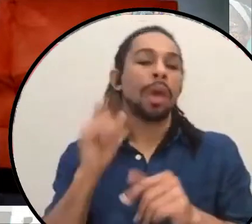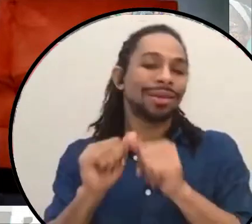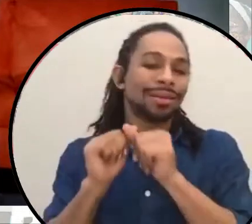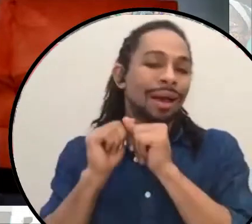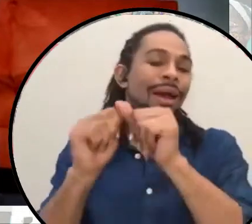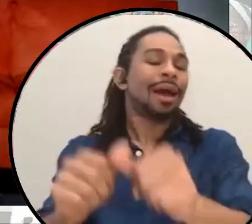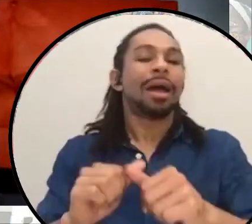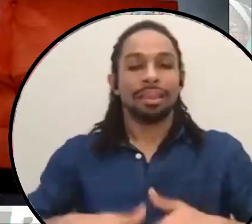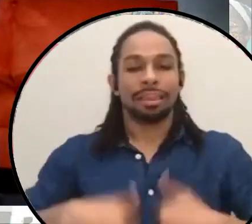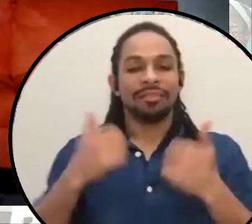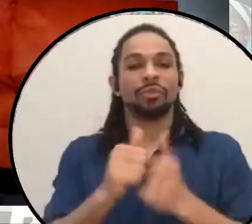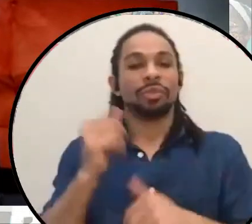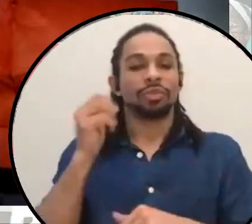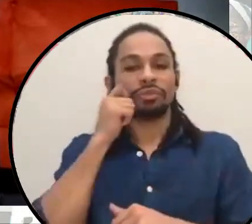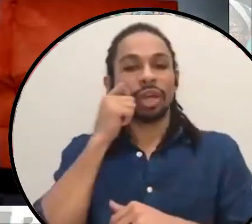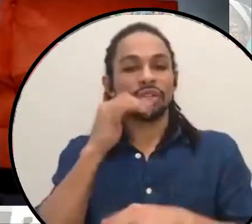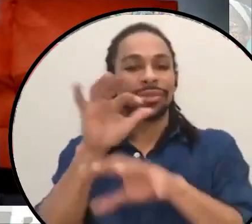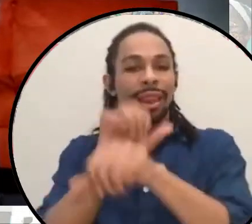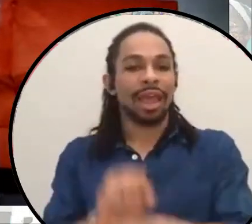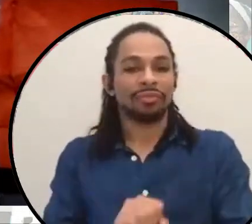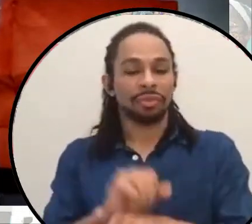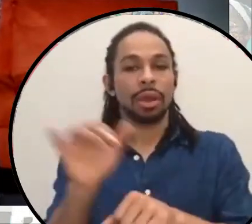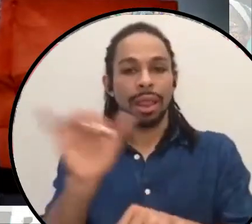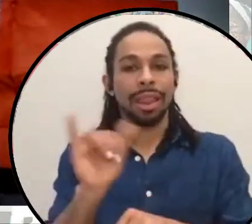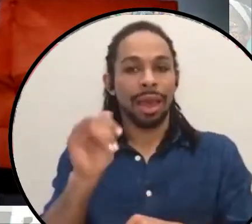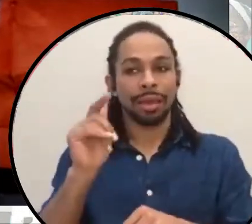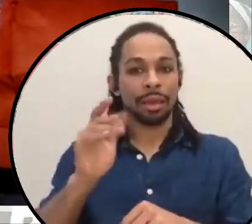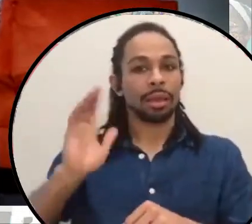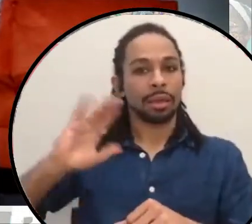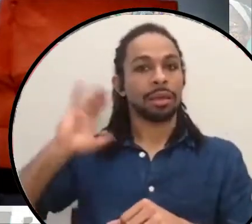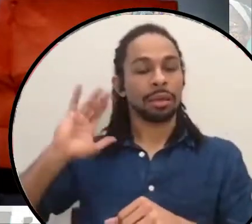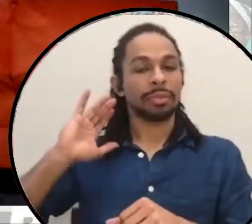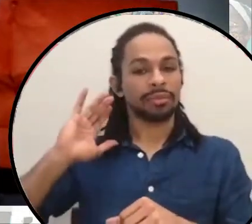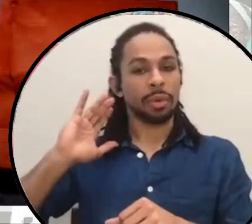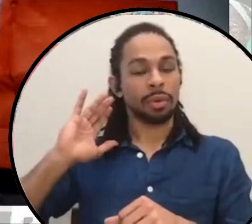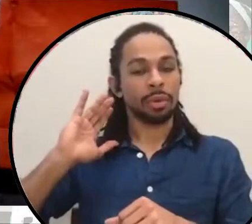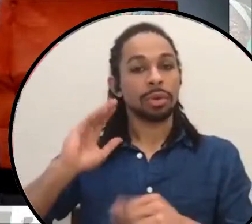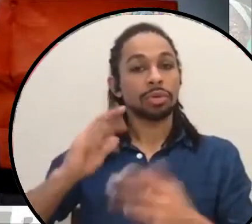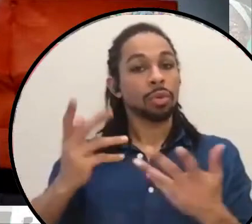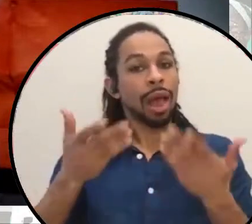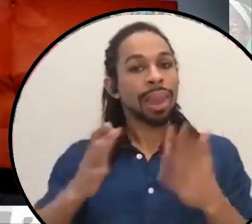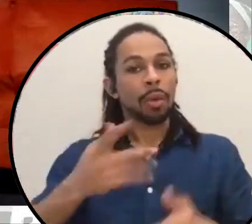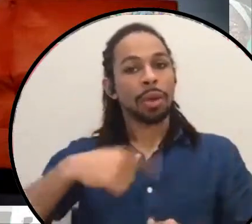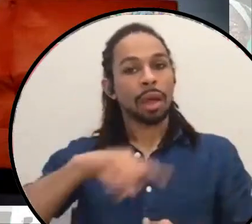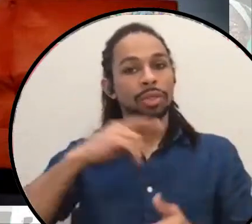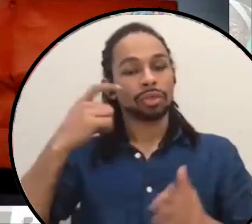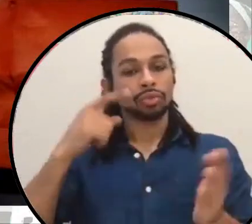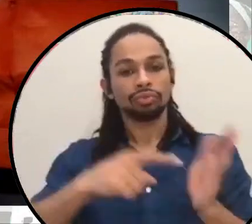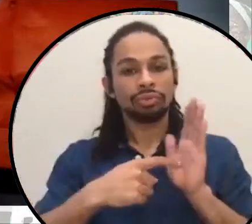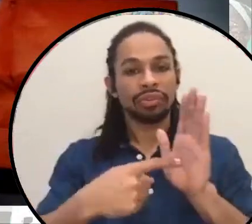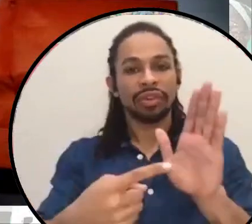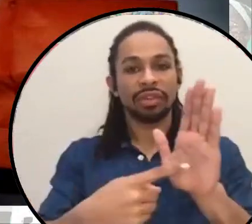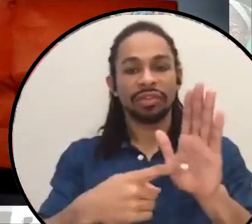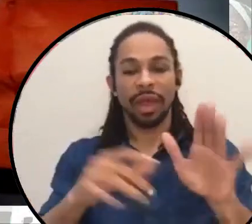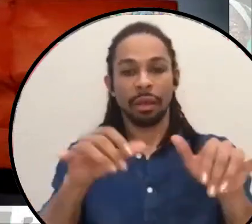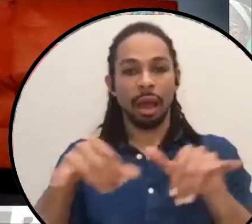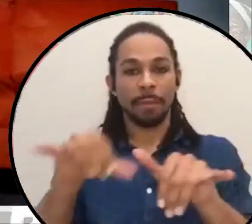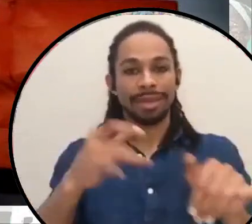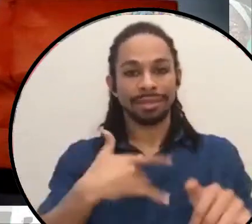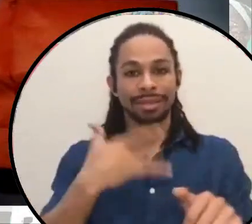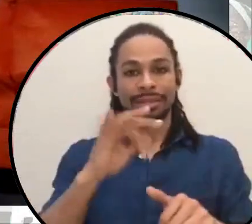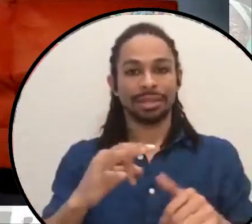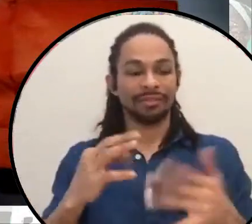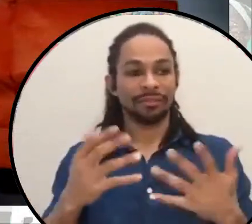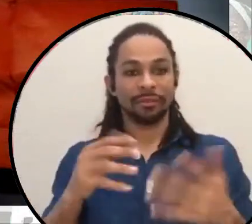And, and that, um, allowing us to reveal that the common sense of dwelling in this